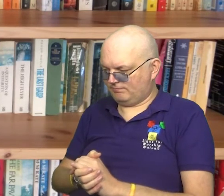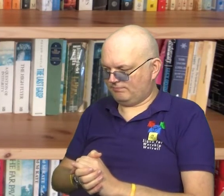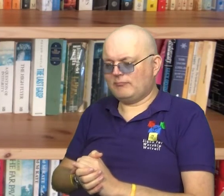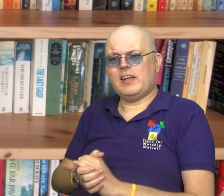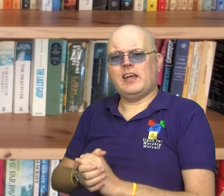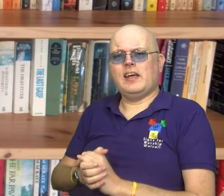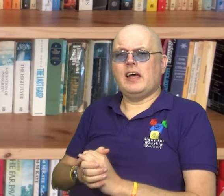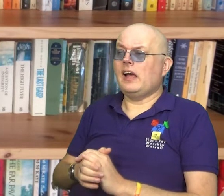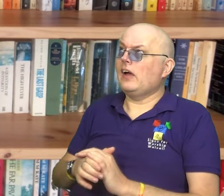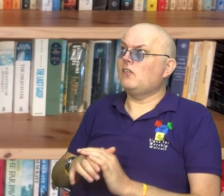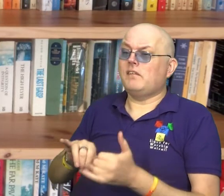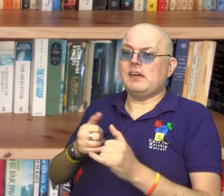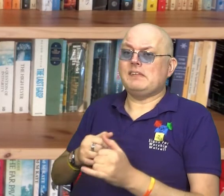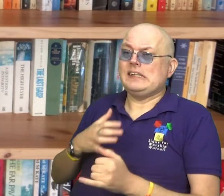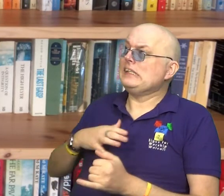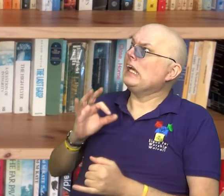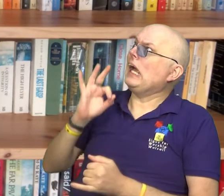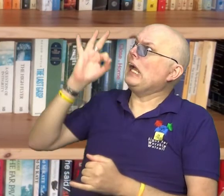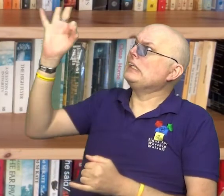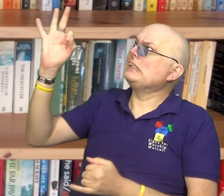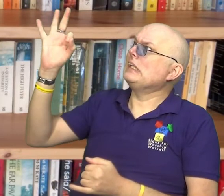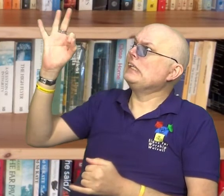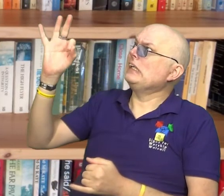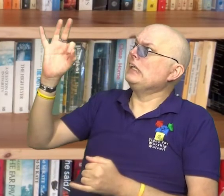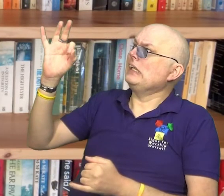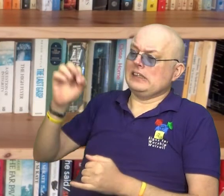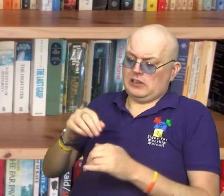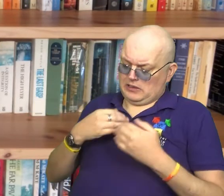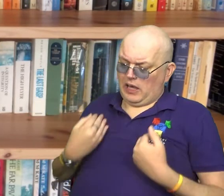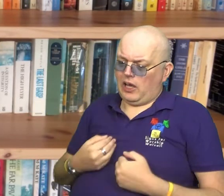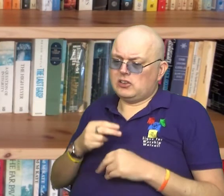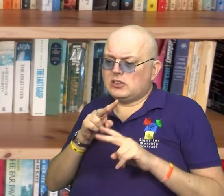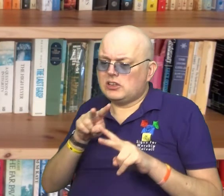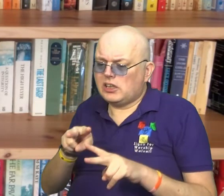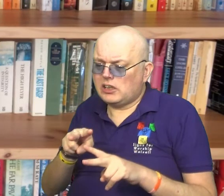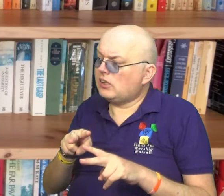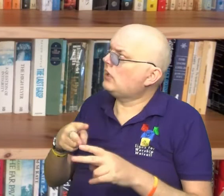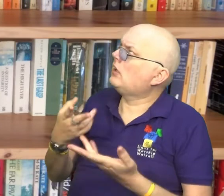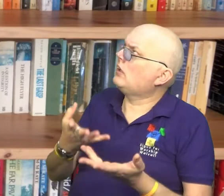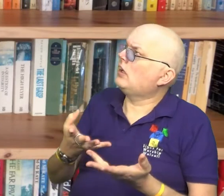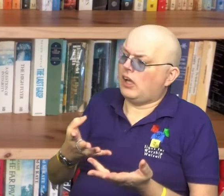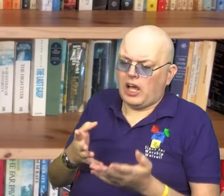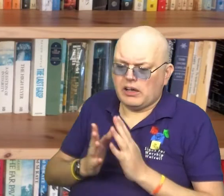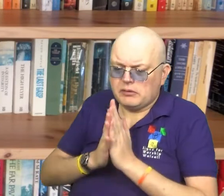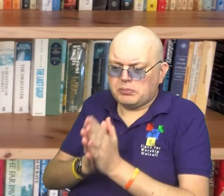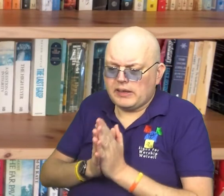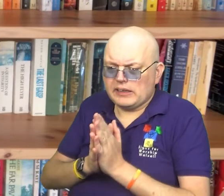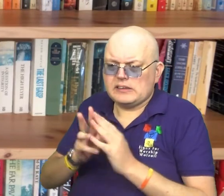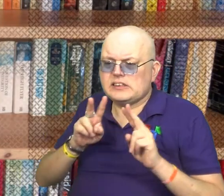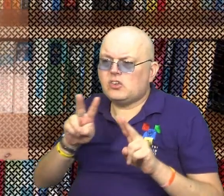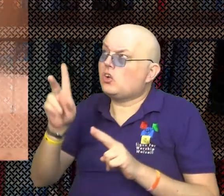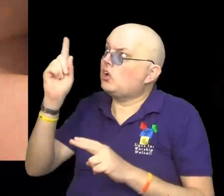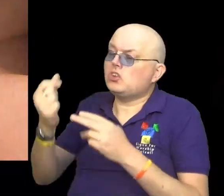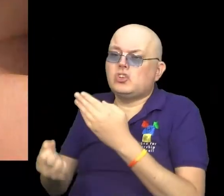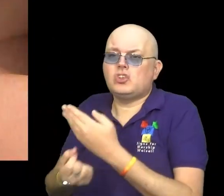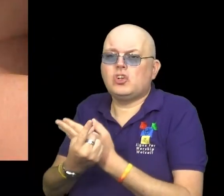We may need to ask God to help us to look into people's hearts. And then once we have prayed and looked at what God is doing,